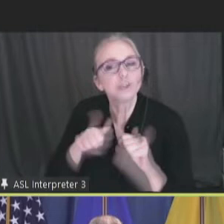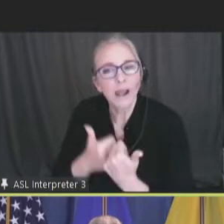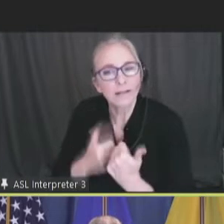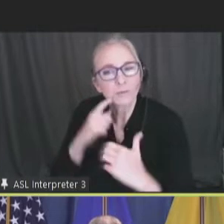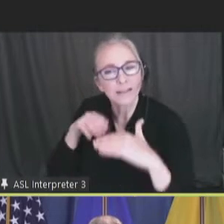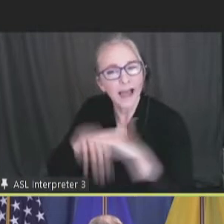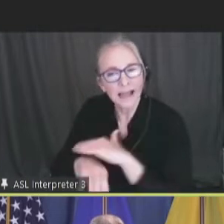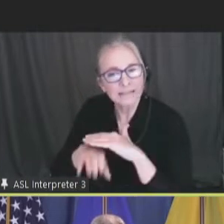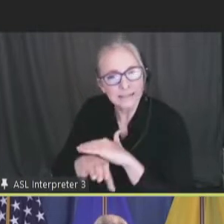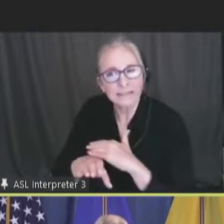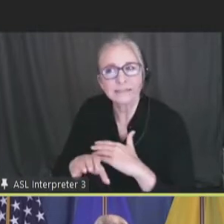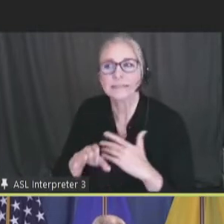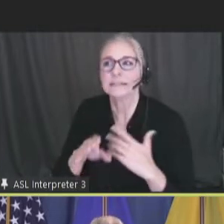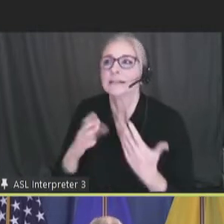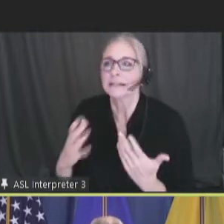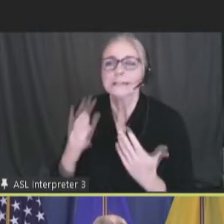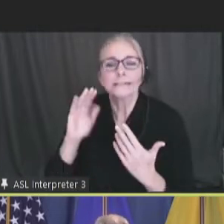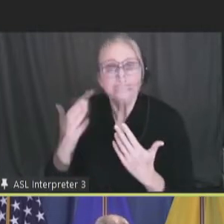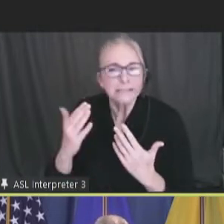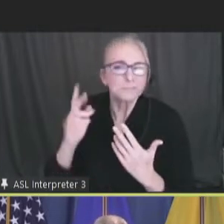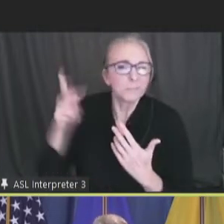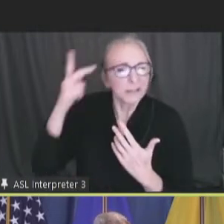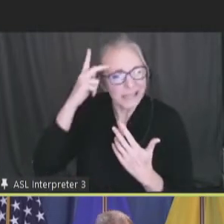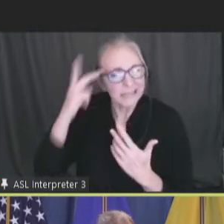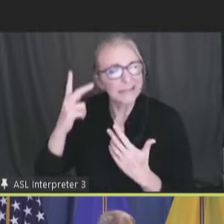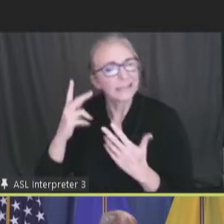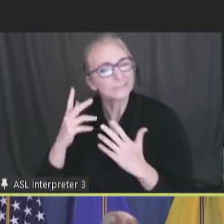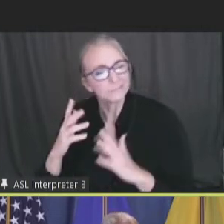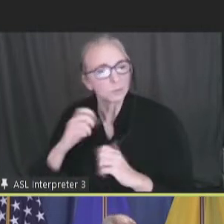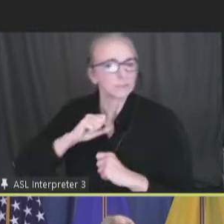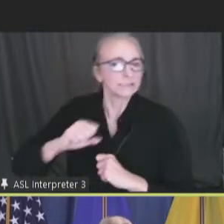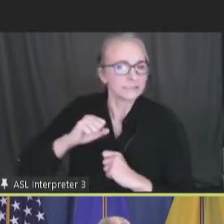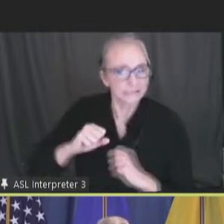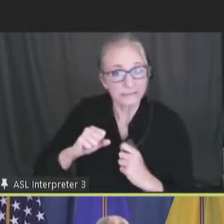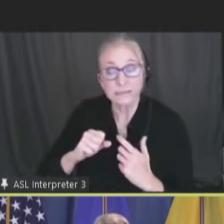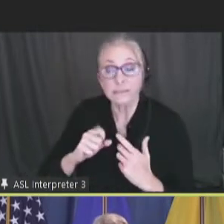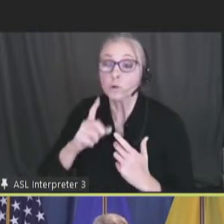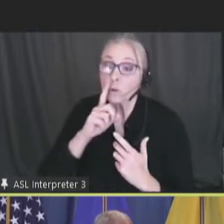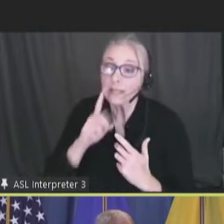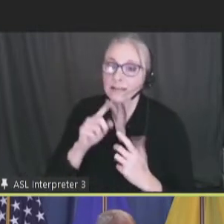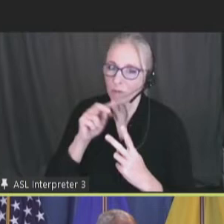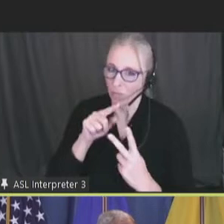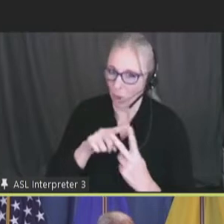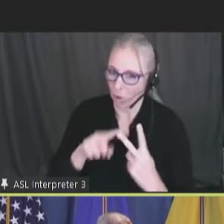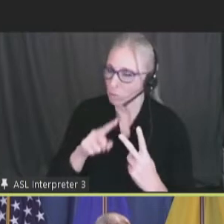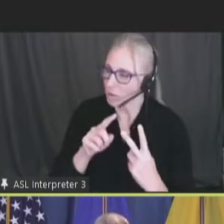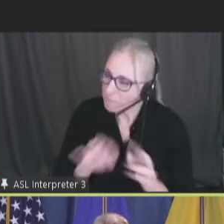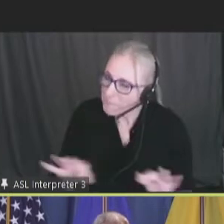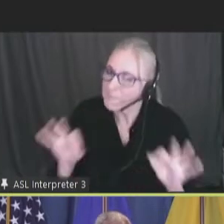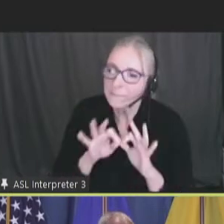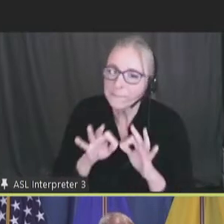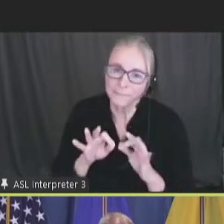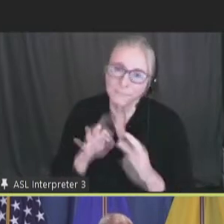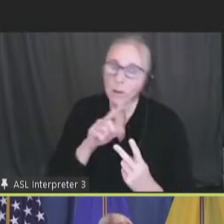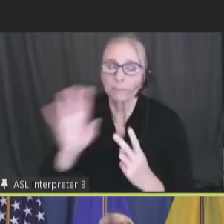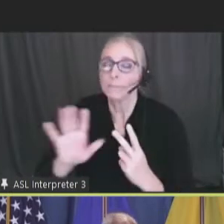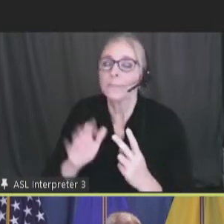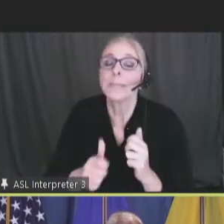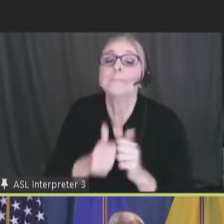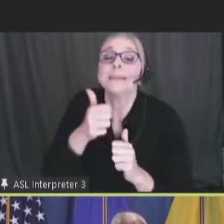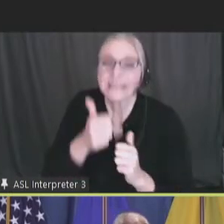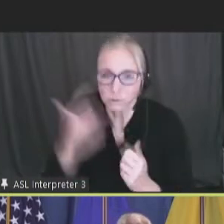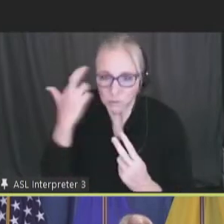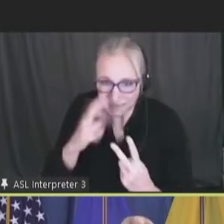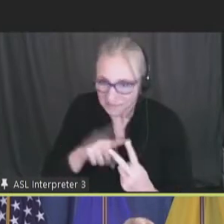and the seeming politically motivated resistance were the key reasons for people not accessing